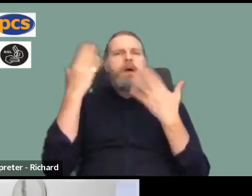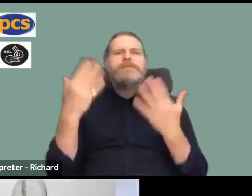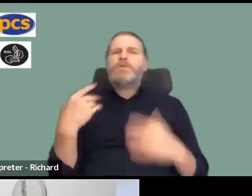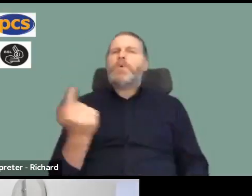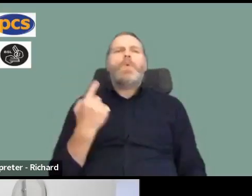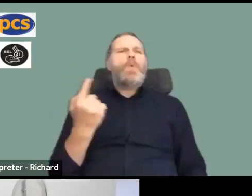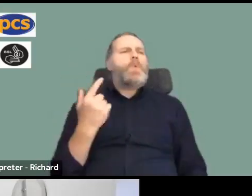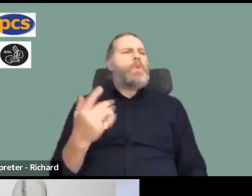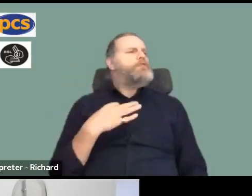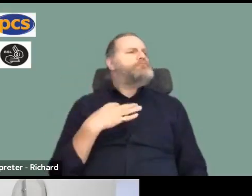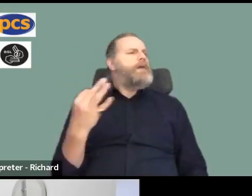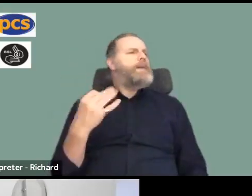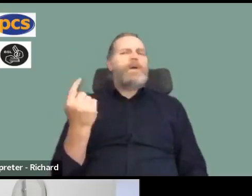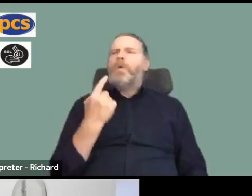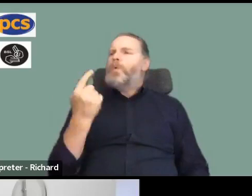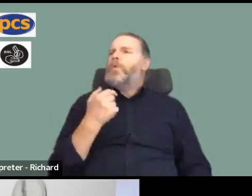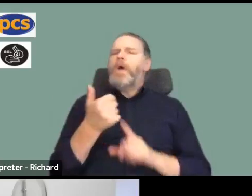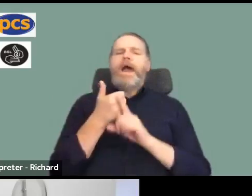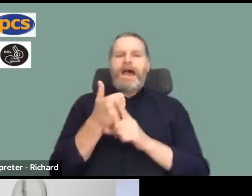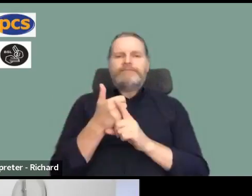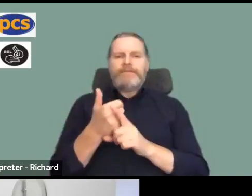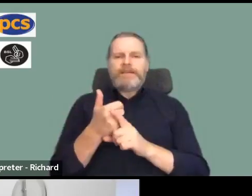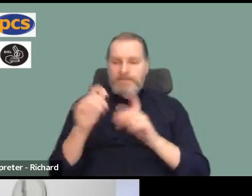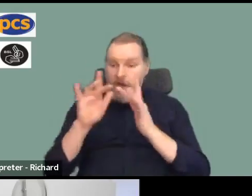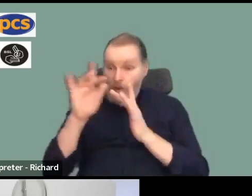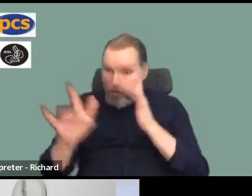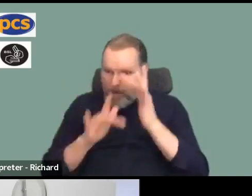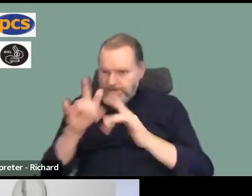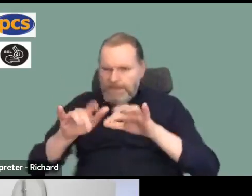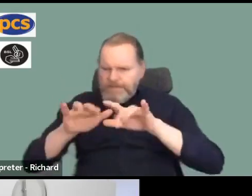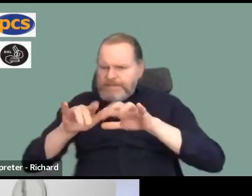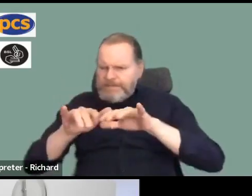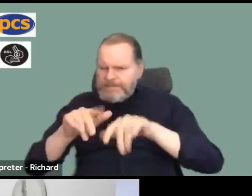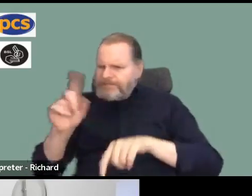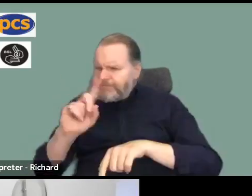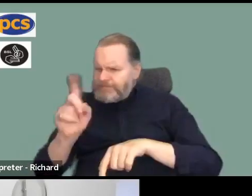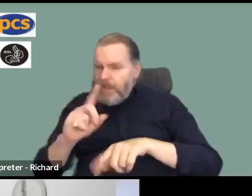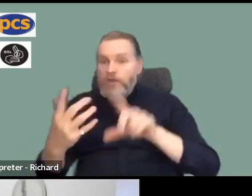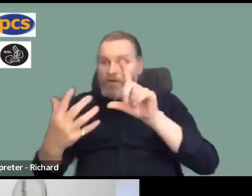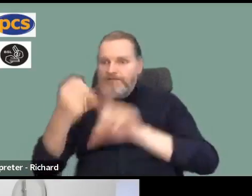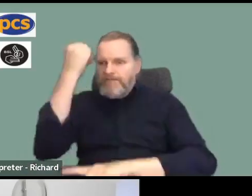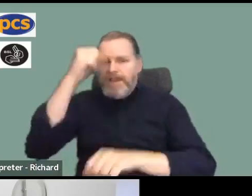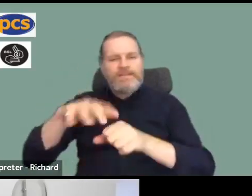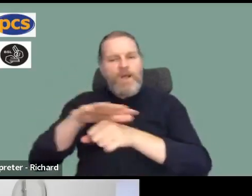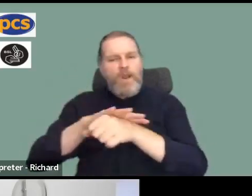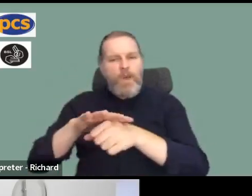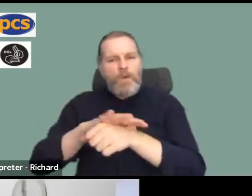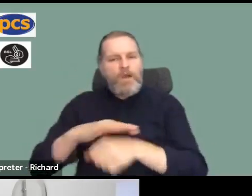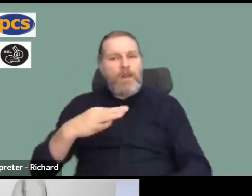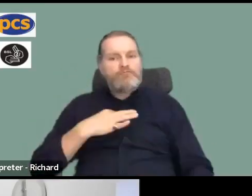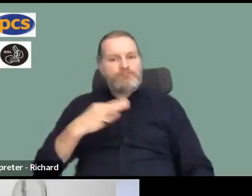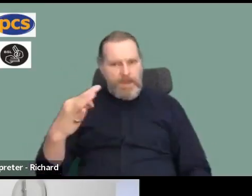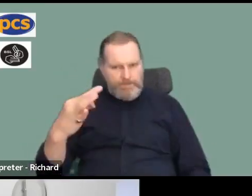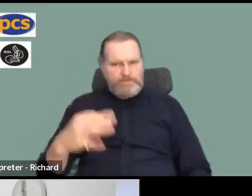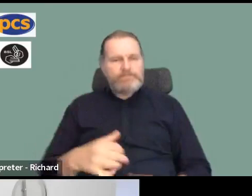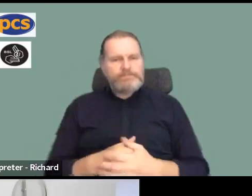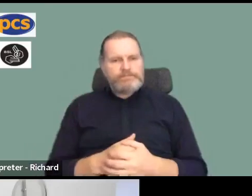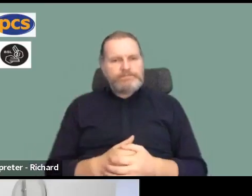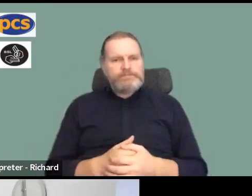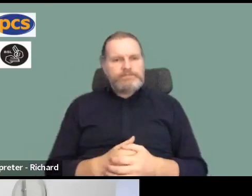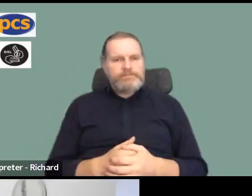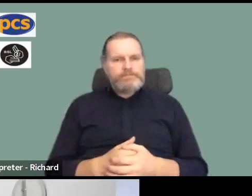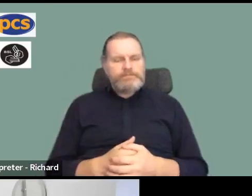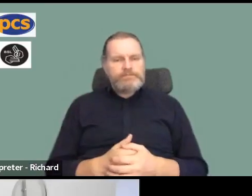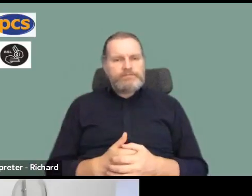we'll find somebody who will be able to tell you that is. Talk to them and see if there's any ways that you can help. Because I think if we have a meeting, we issue a communication,